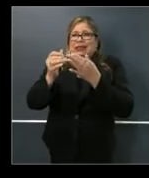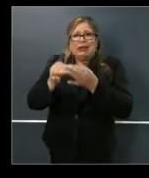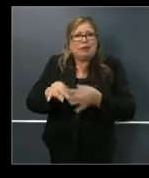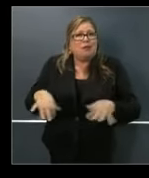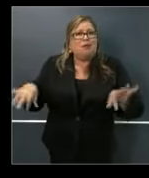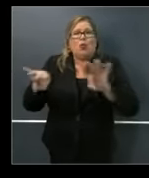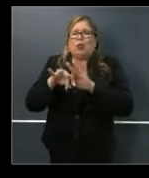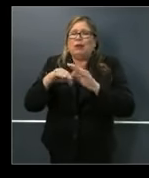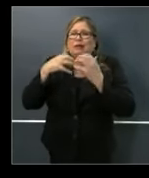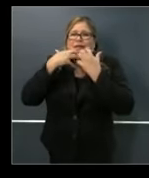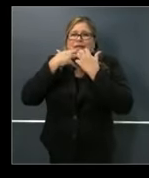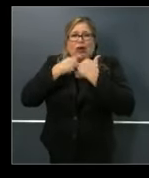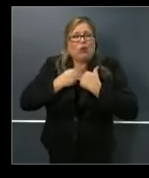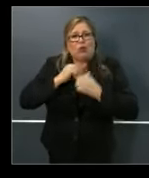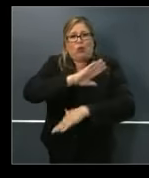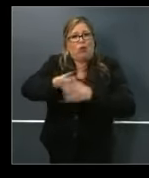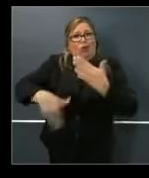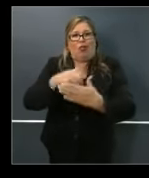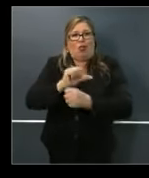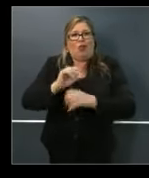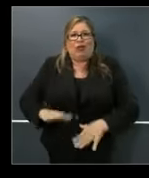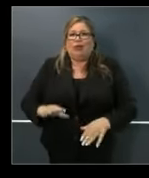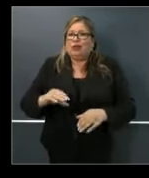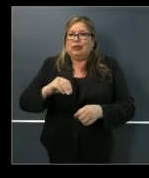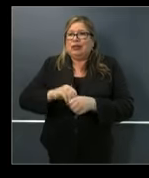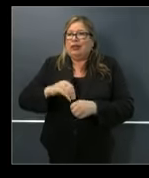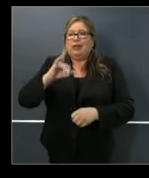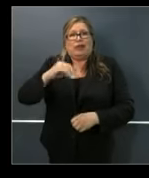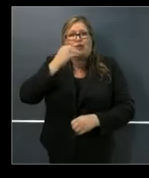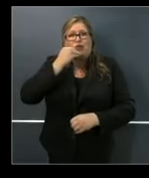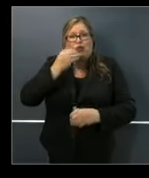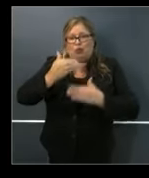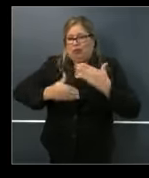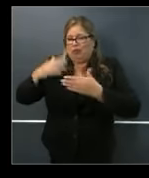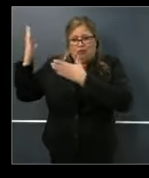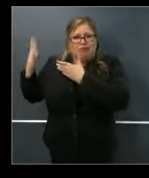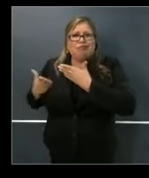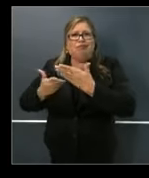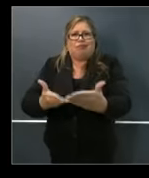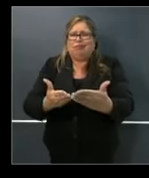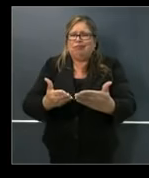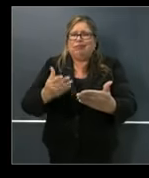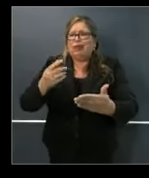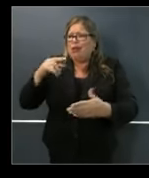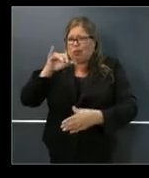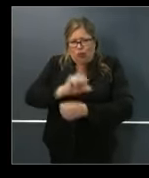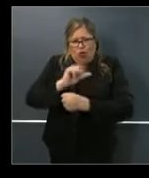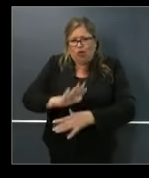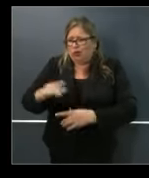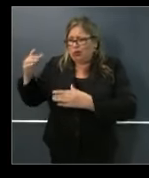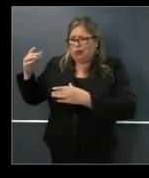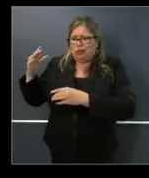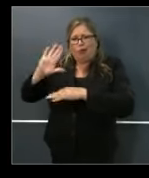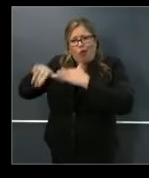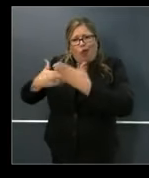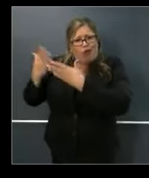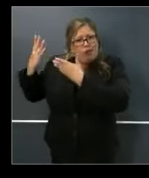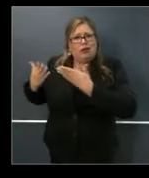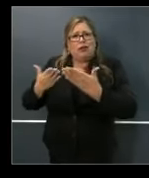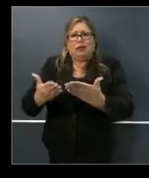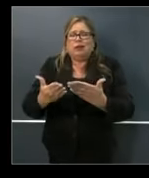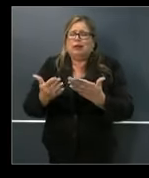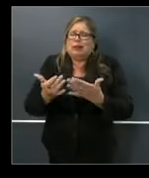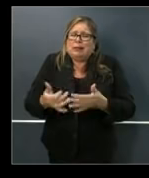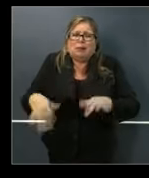of all the workers in the food chain and the incredible role that they're playing in keeping our communities fed. It's the public